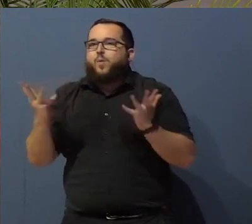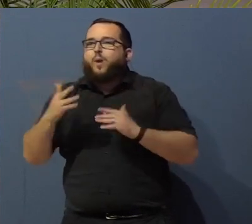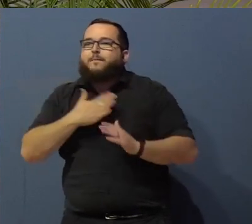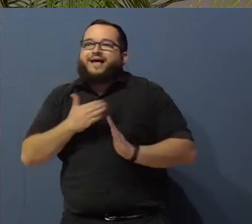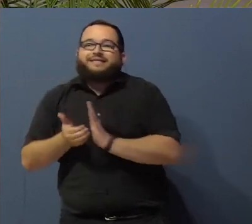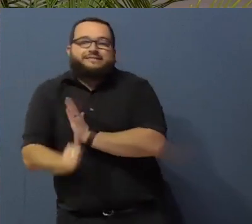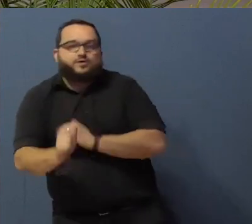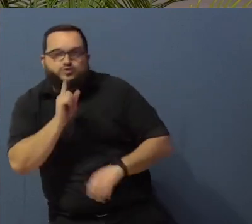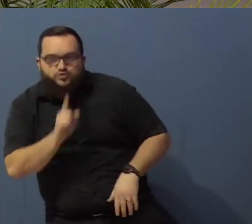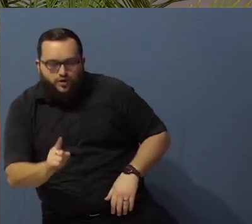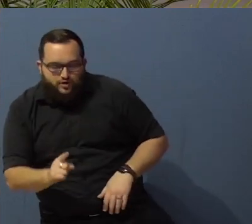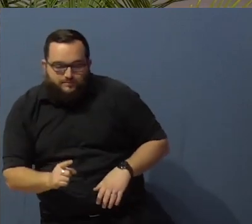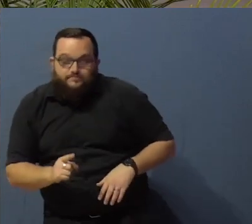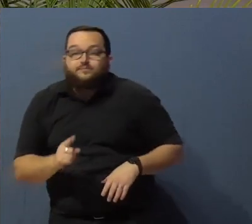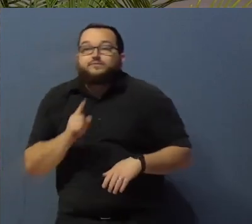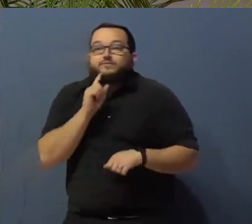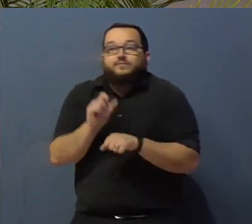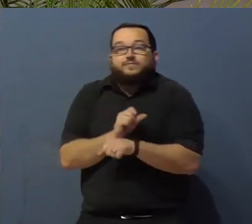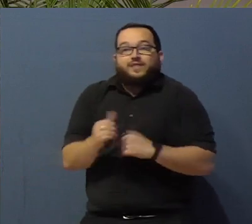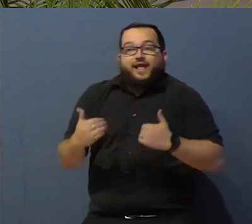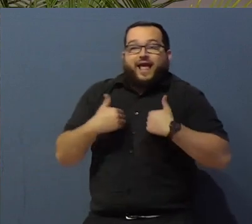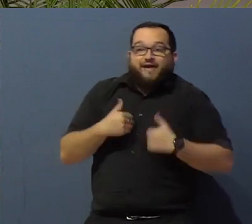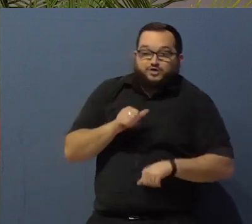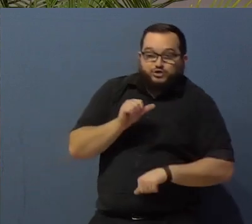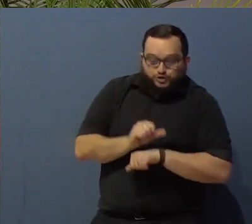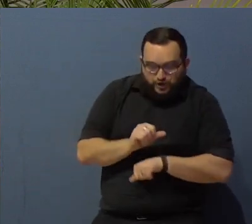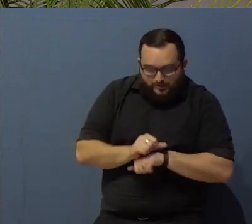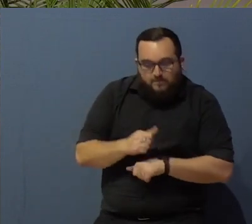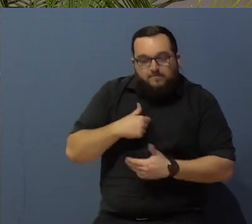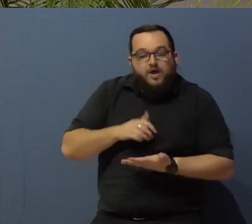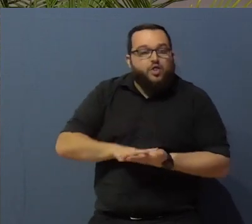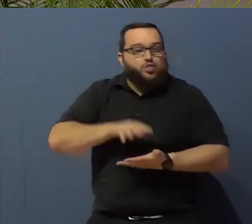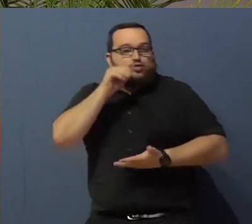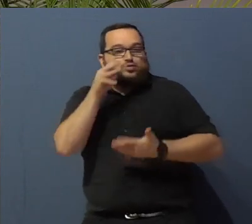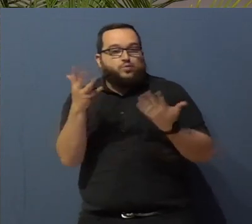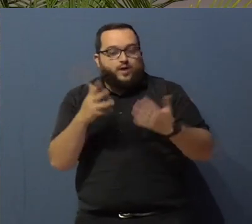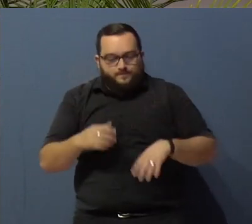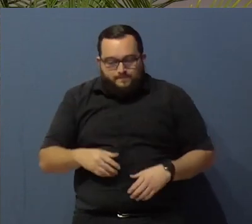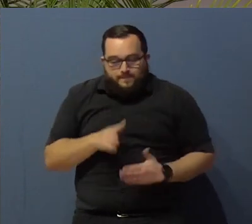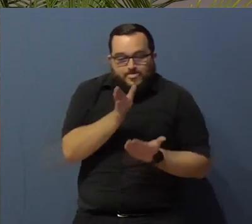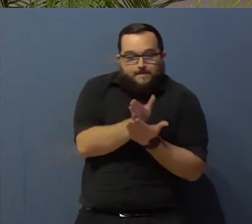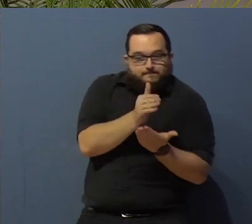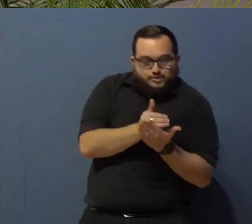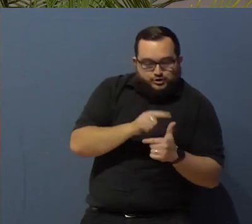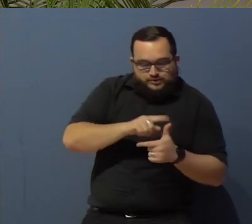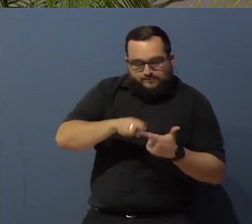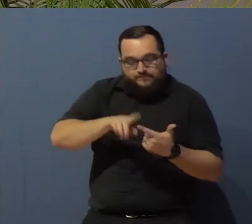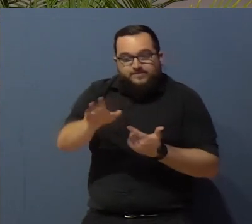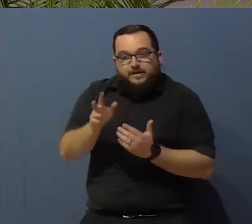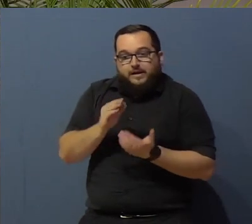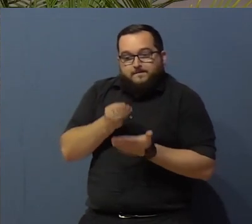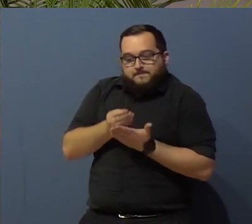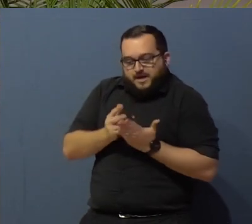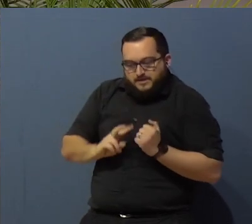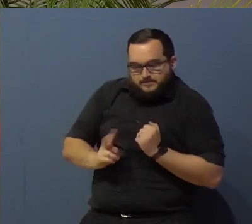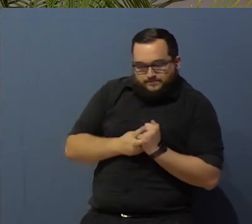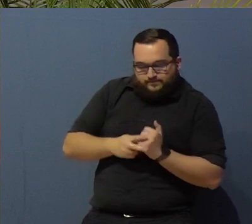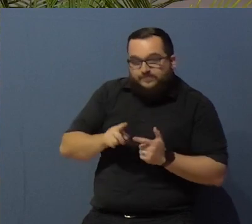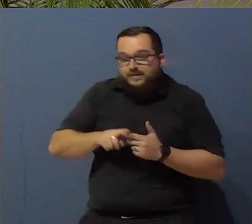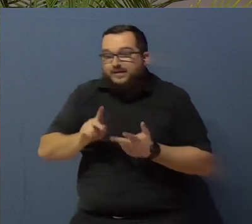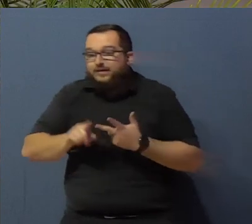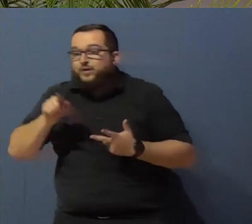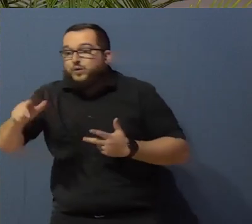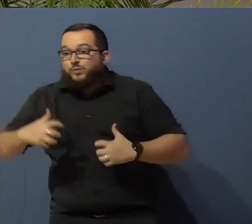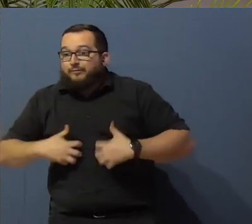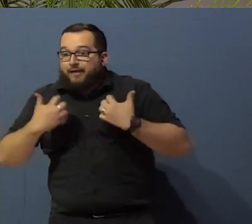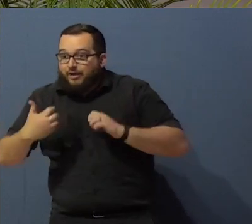And having a job, I learned things such as budgeting and saving money, dealing with angry customers,